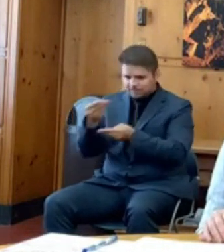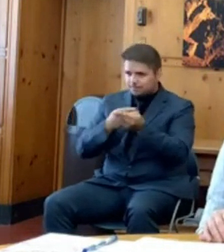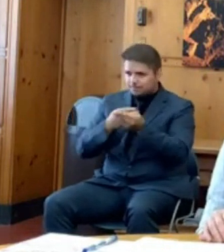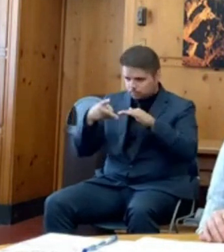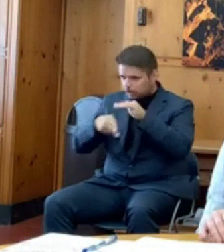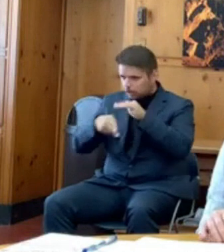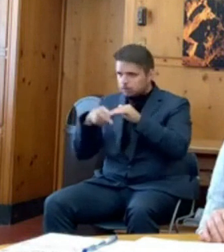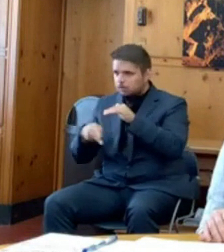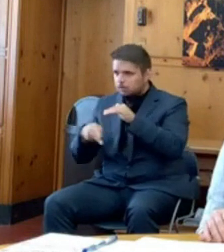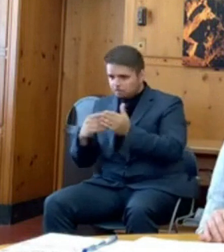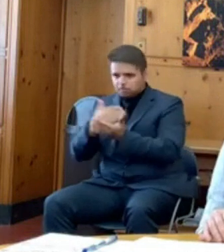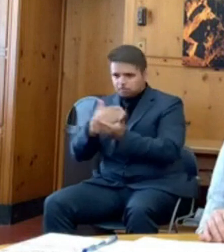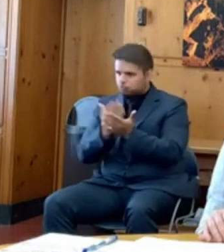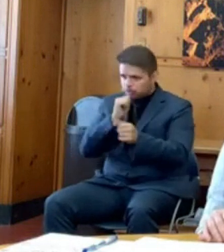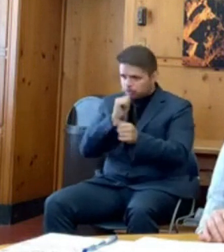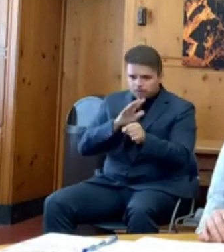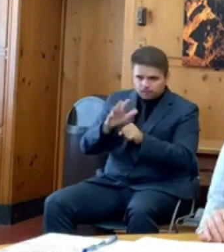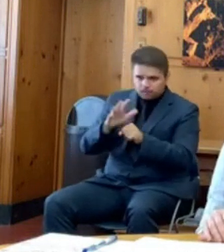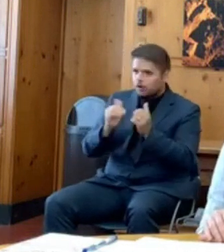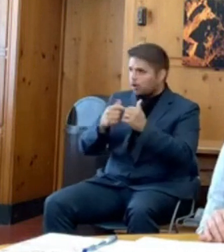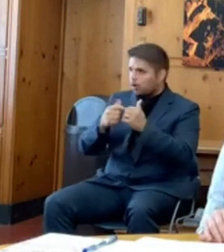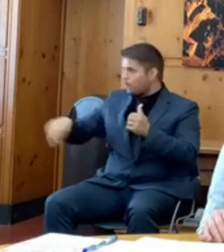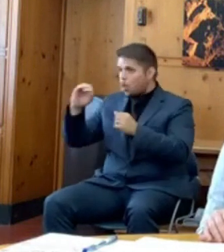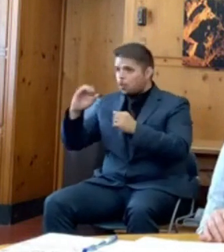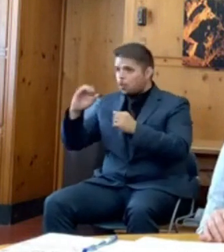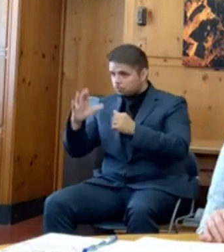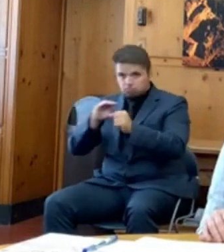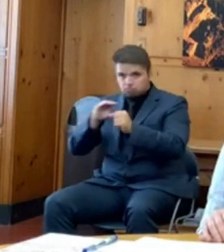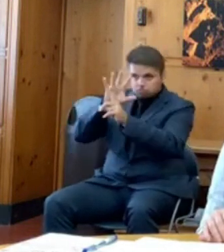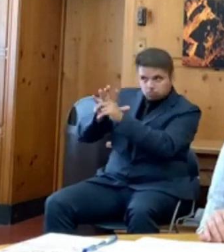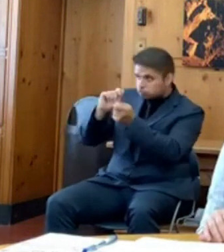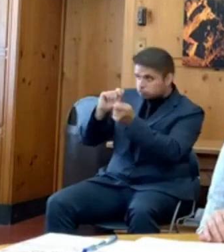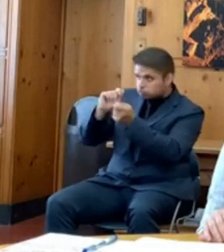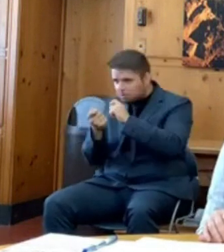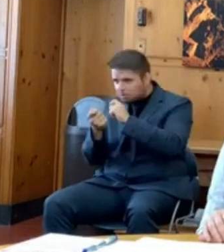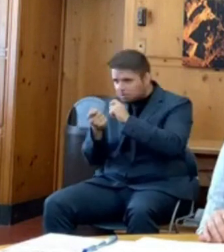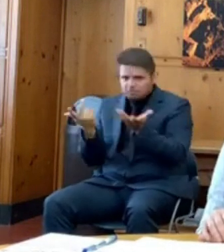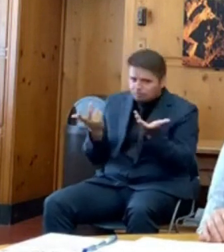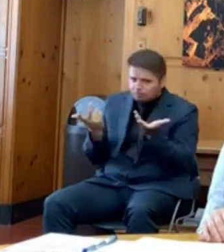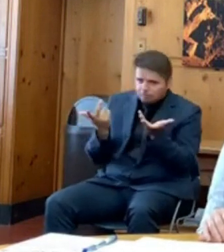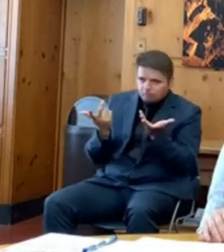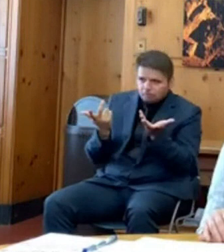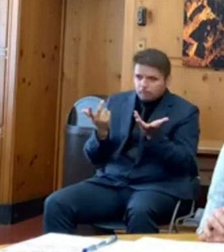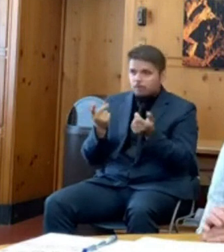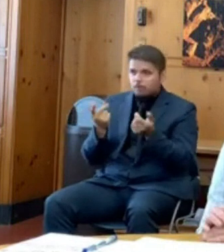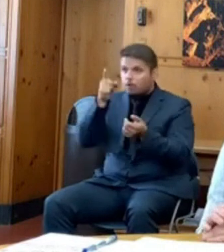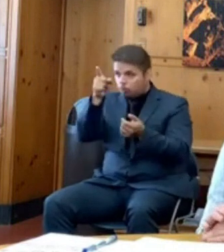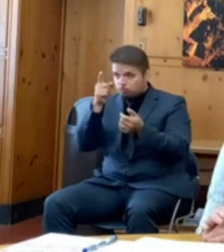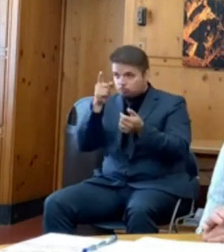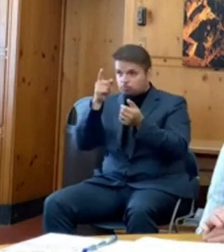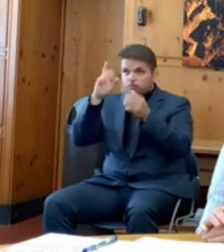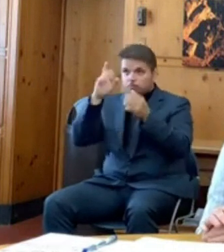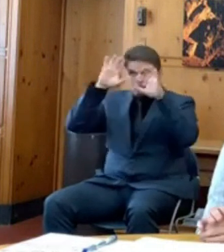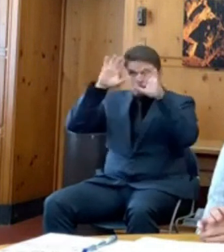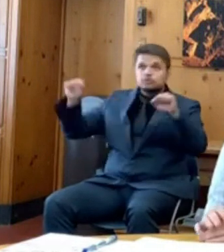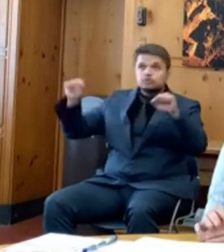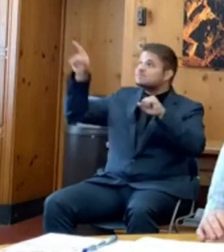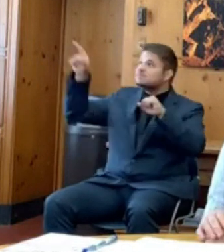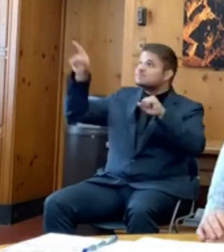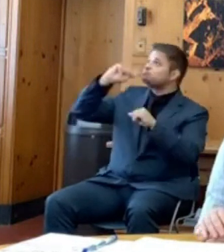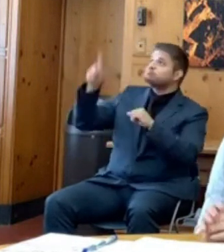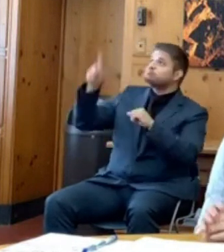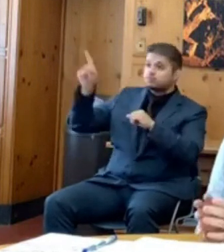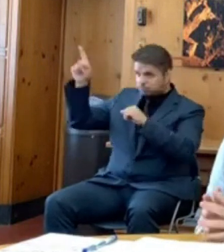Oregonians will get. Are you considering any executive action to reverse some of that use of reserve